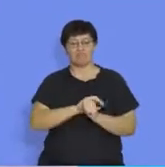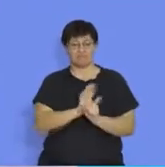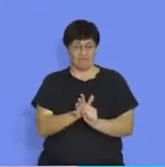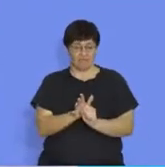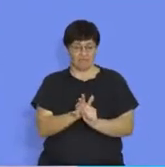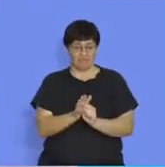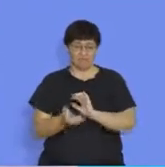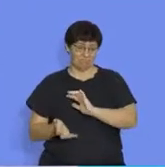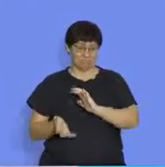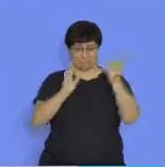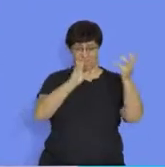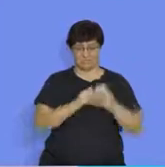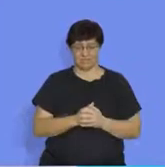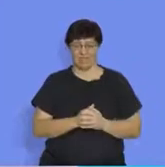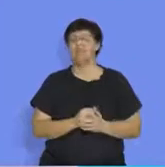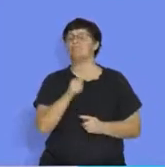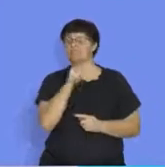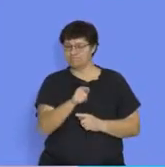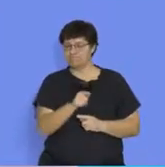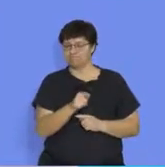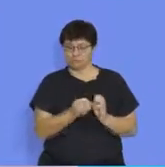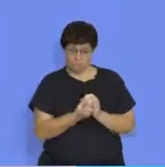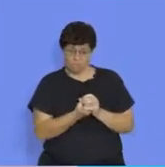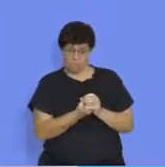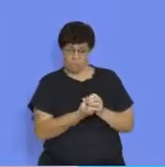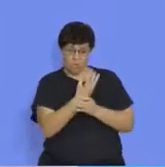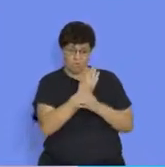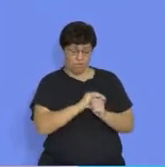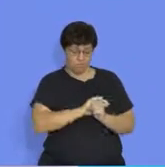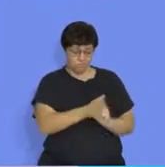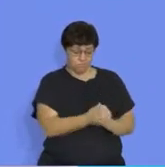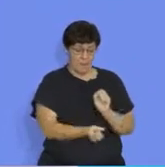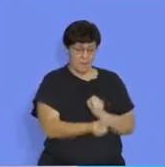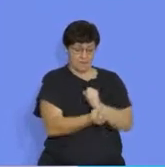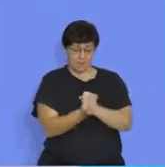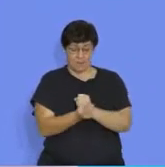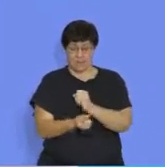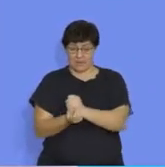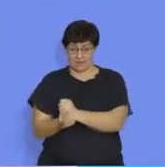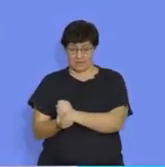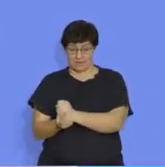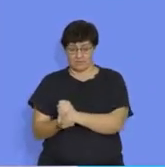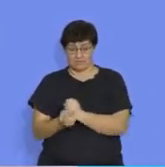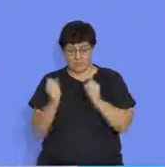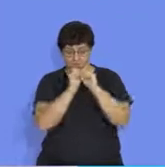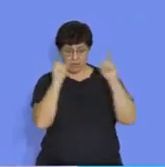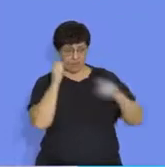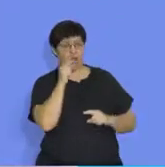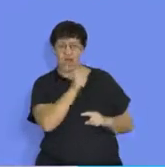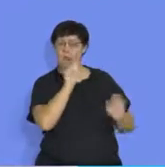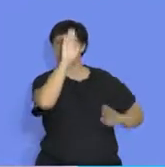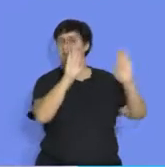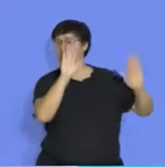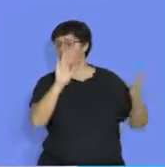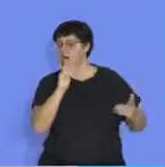pandemic. Where there was the exponential growth of corona cases. Now, we didn't even realize that that was a pattern